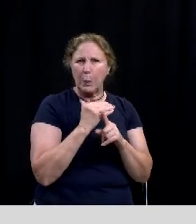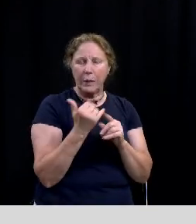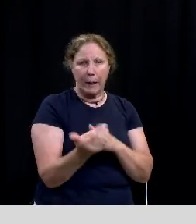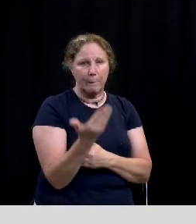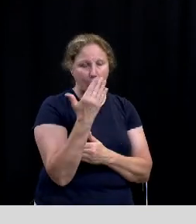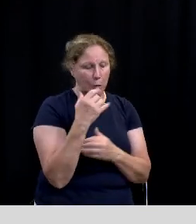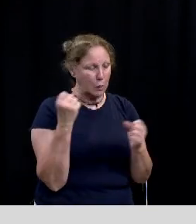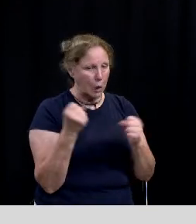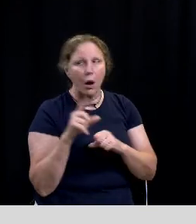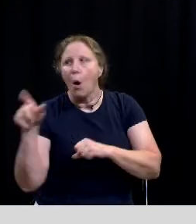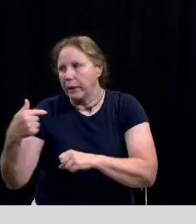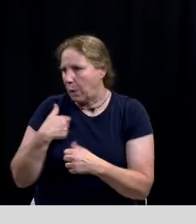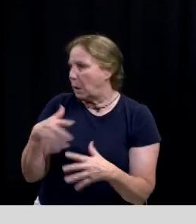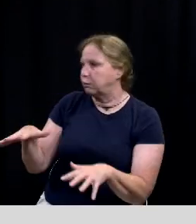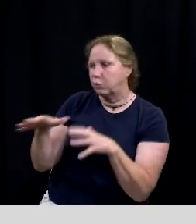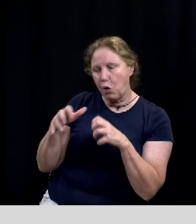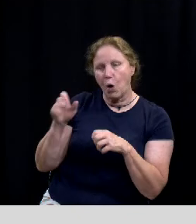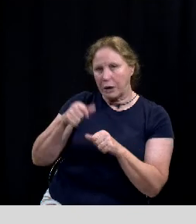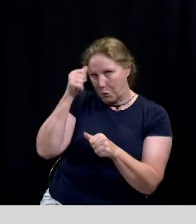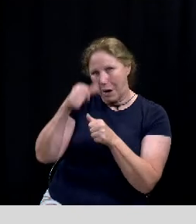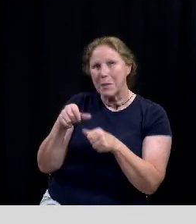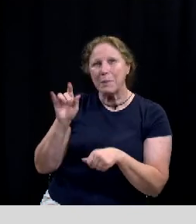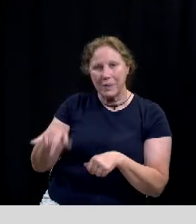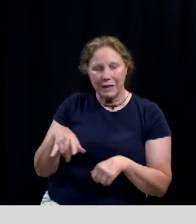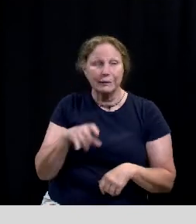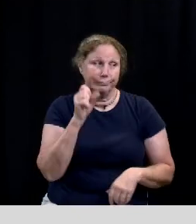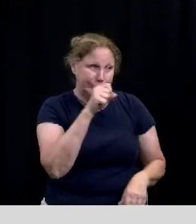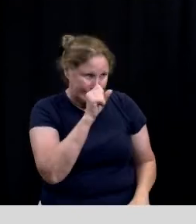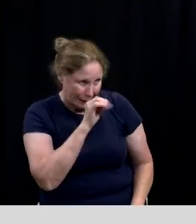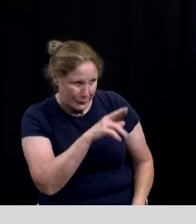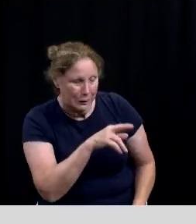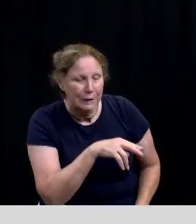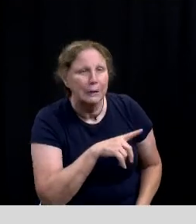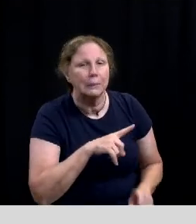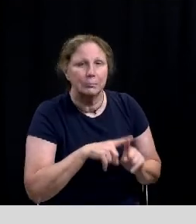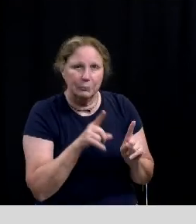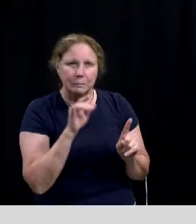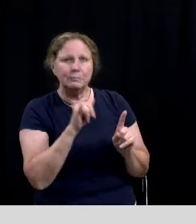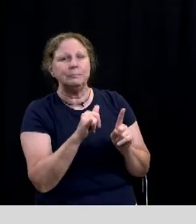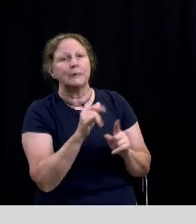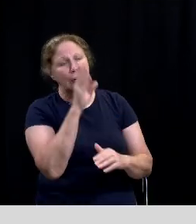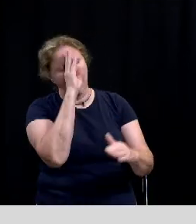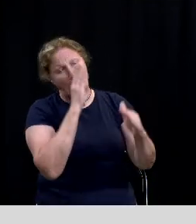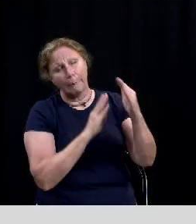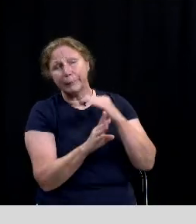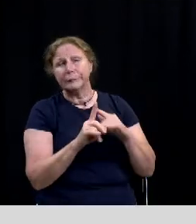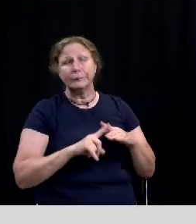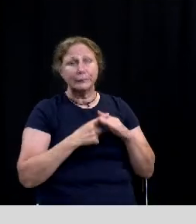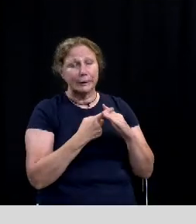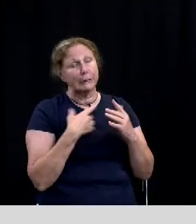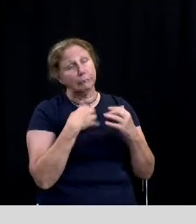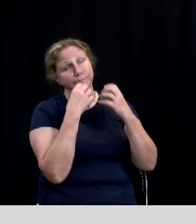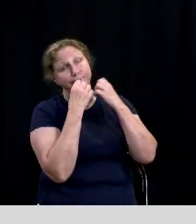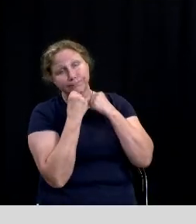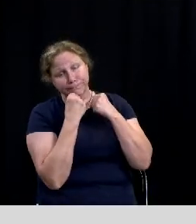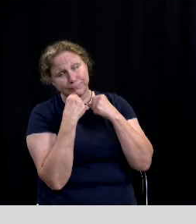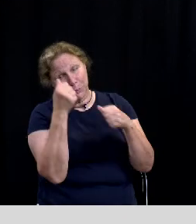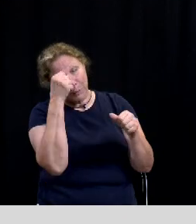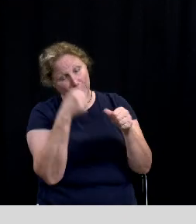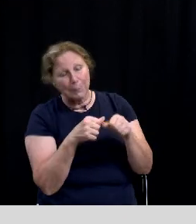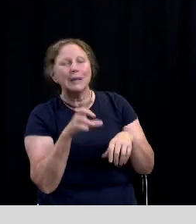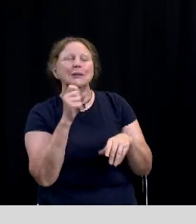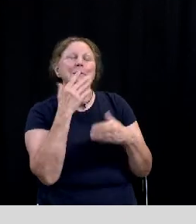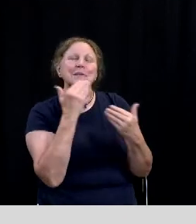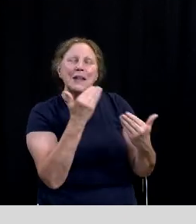we were frozen for sure yes yes sir but but those are the humble beginnings that i appreciate so much and so thank you for